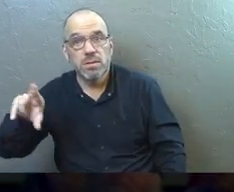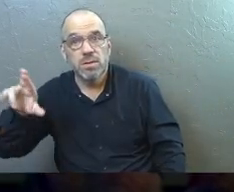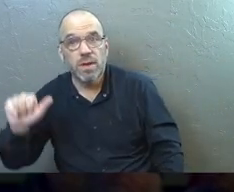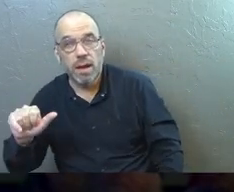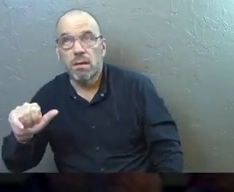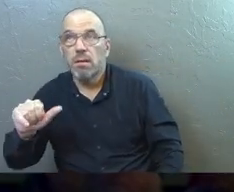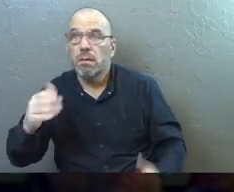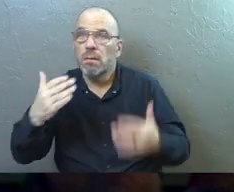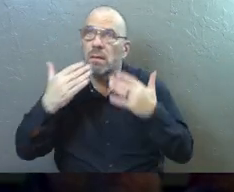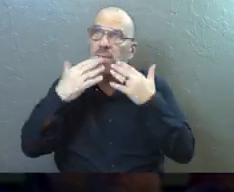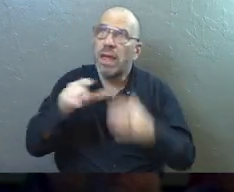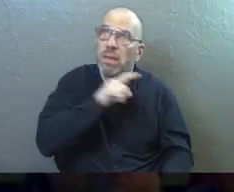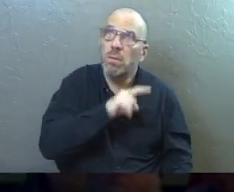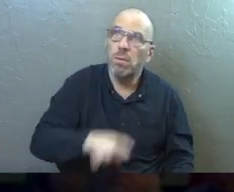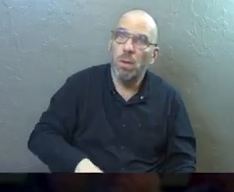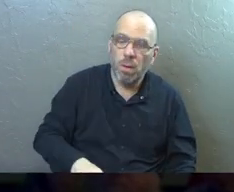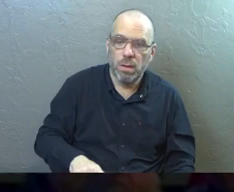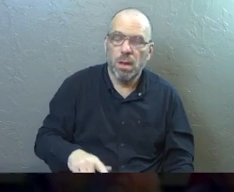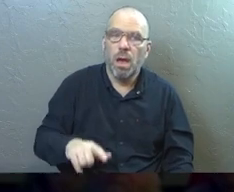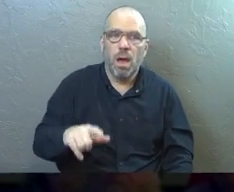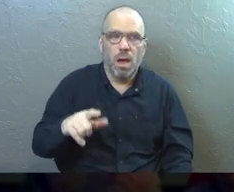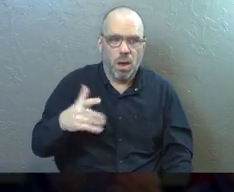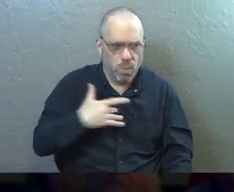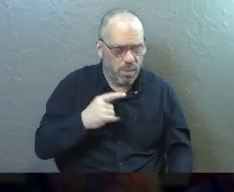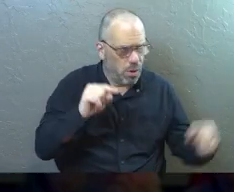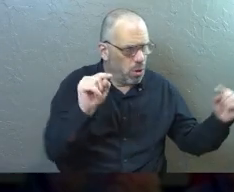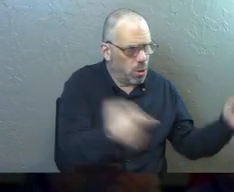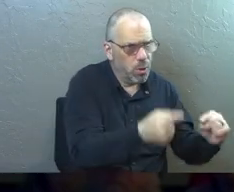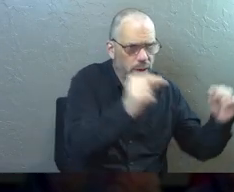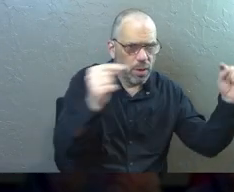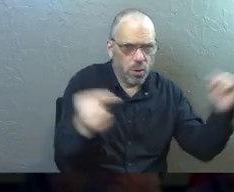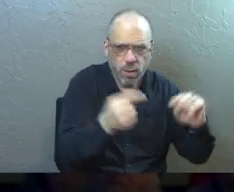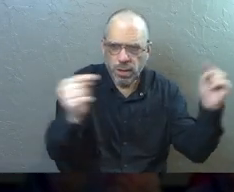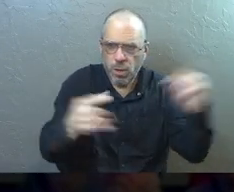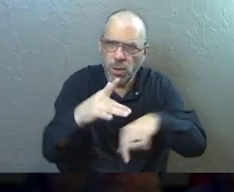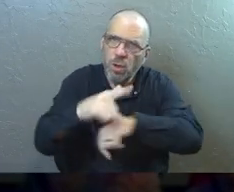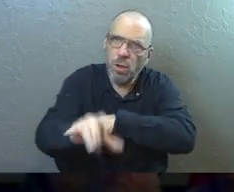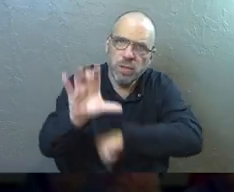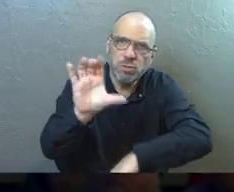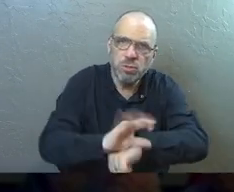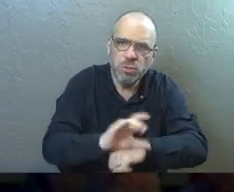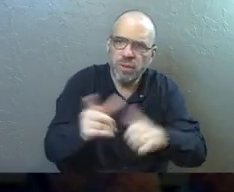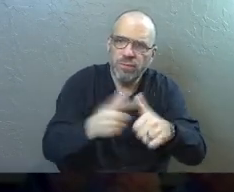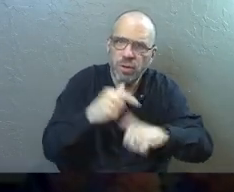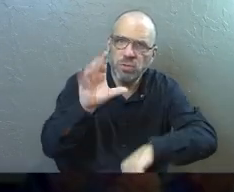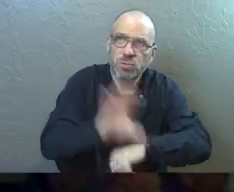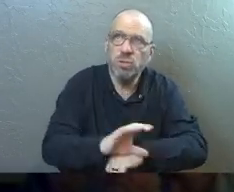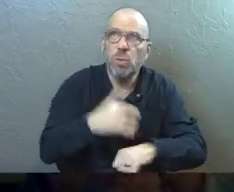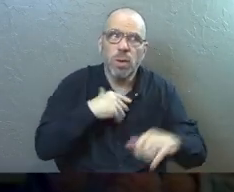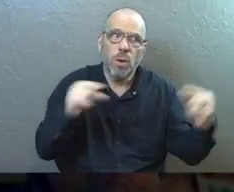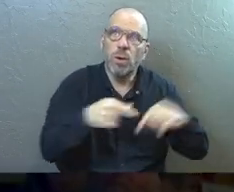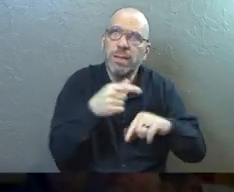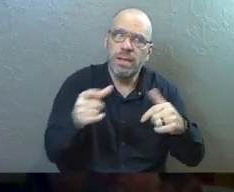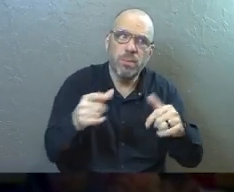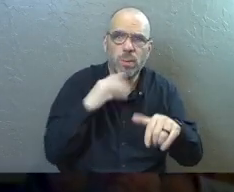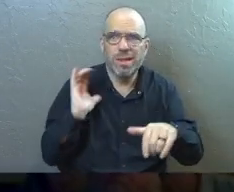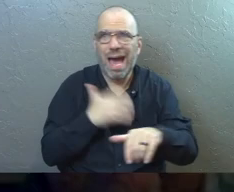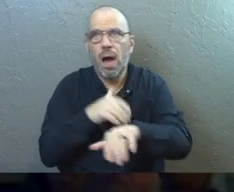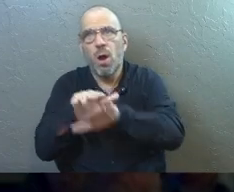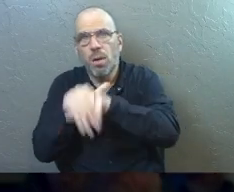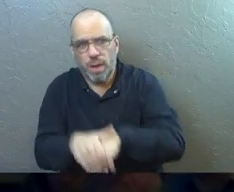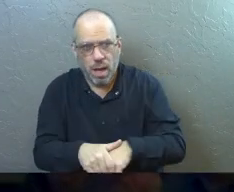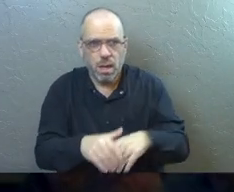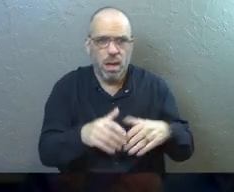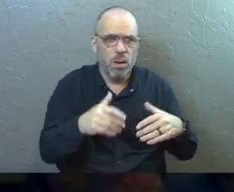Thank you, Lord. We were bringing harm to your people with our hypocrisy. We were about